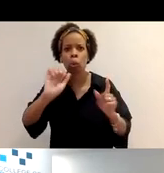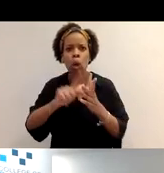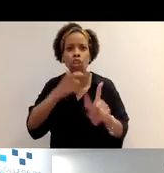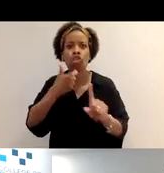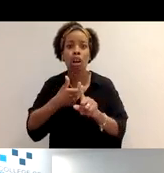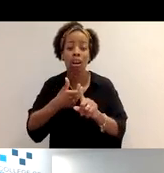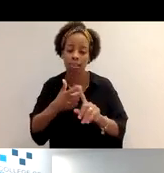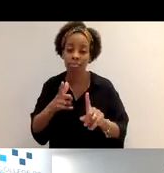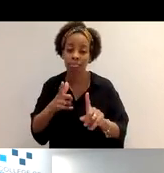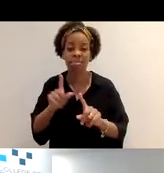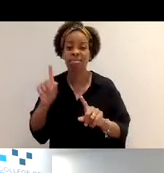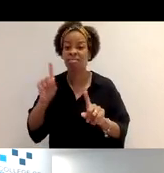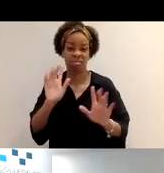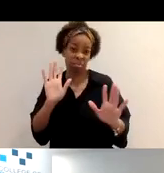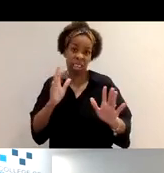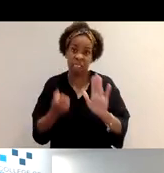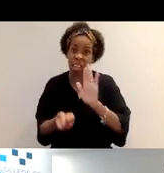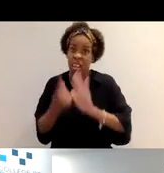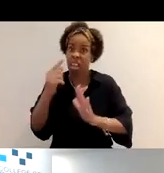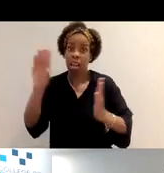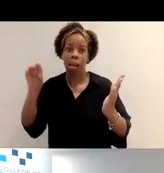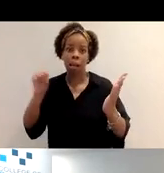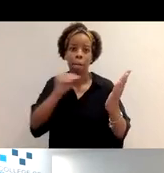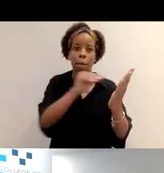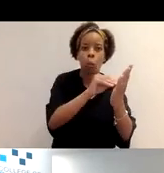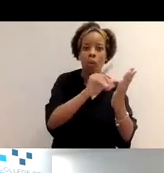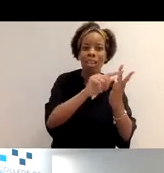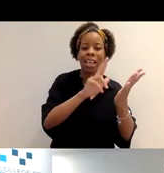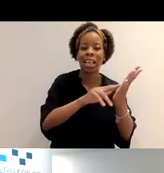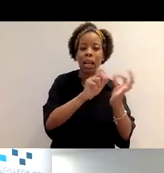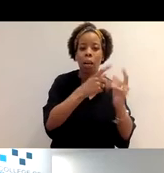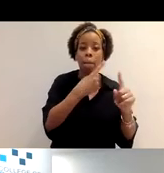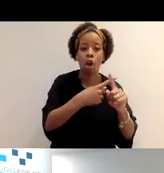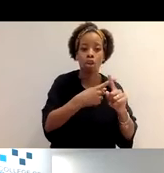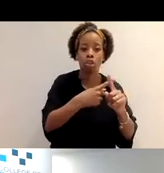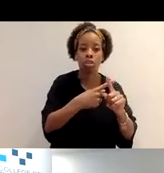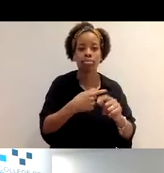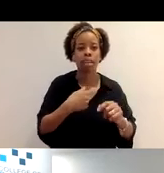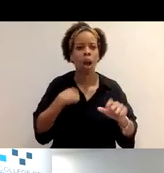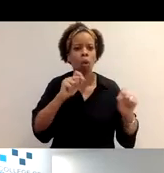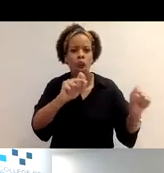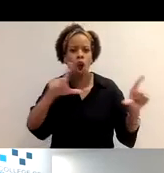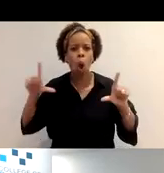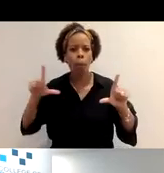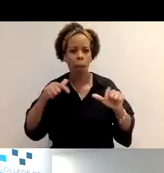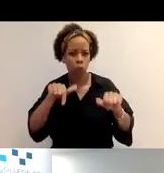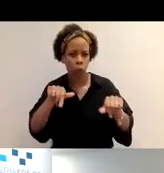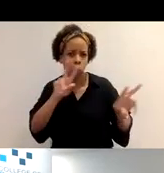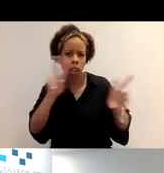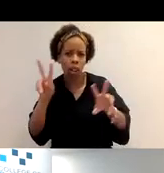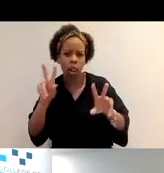But all you'd need to do in that case is move it into your inbox. And I'll just open it up so you can see what it looks like.